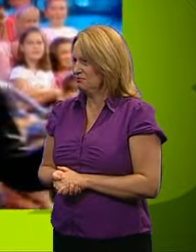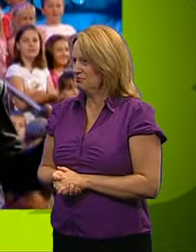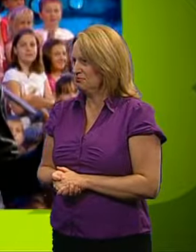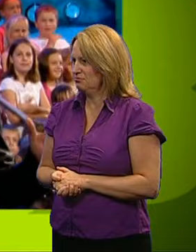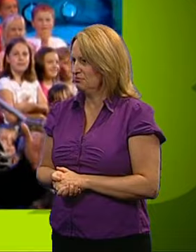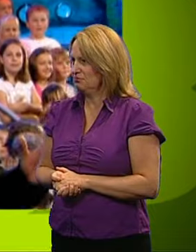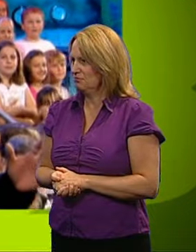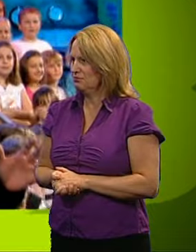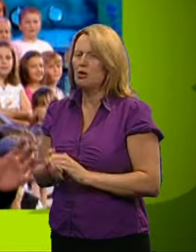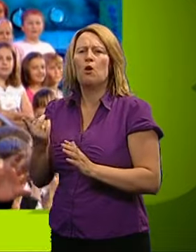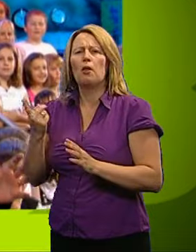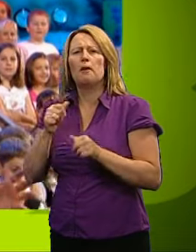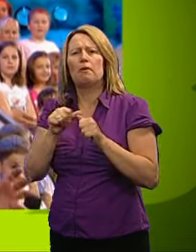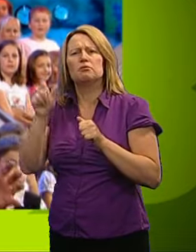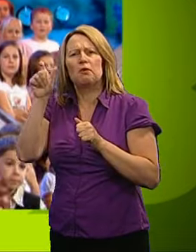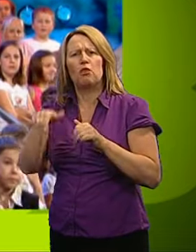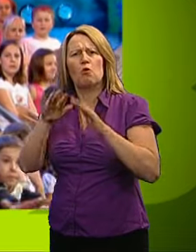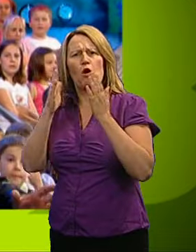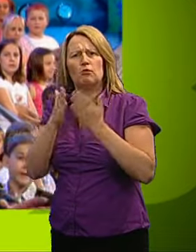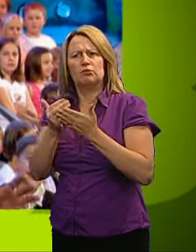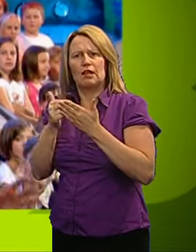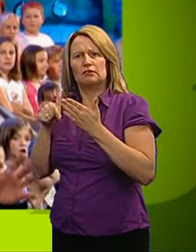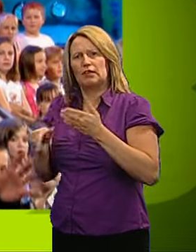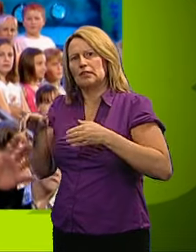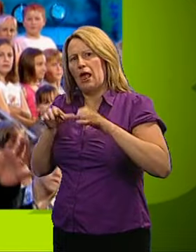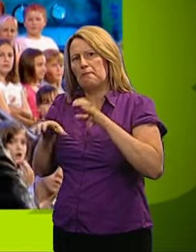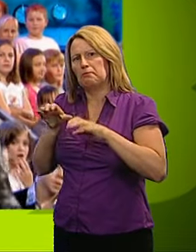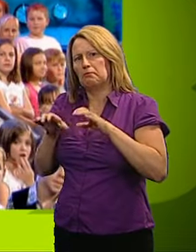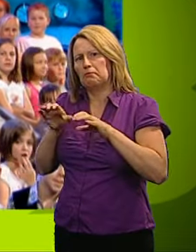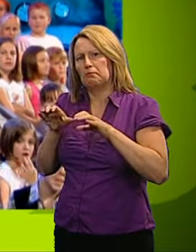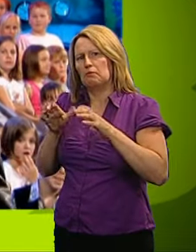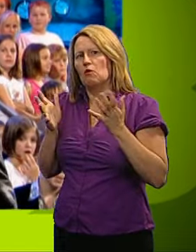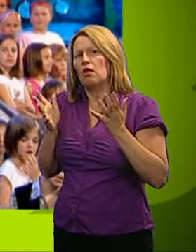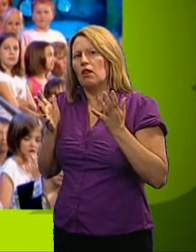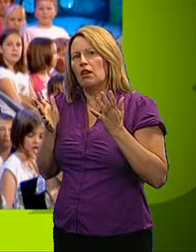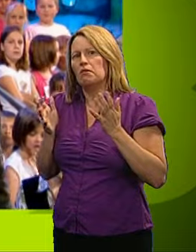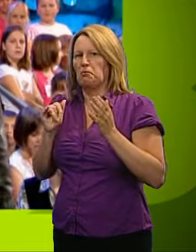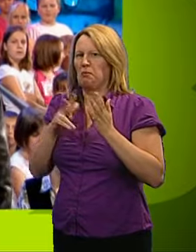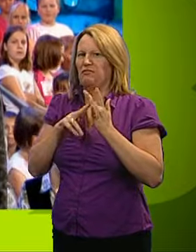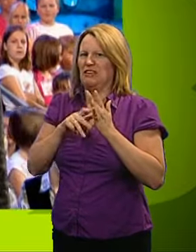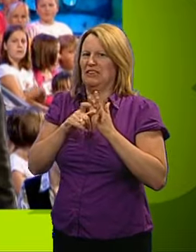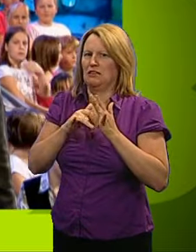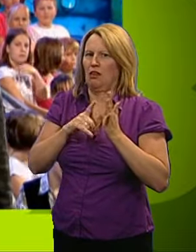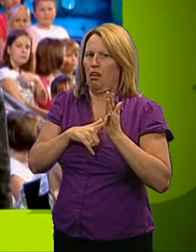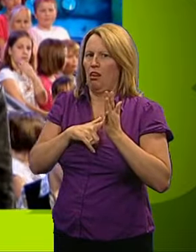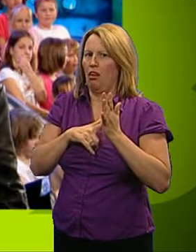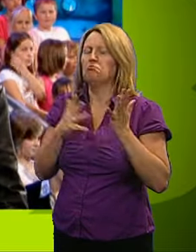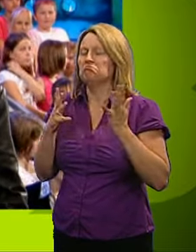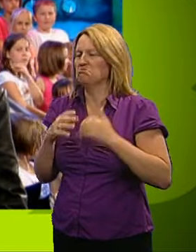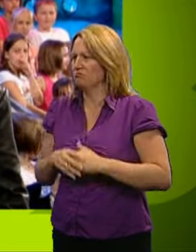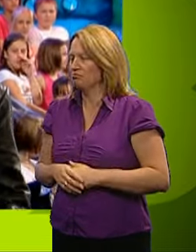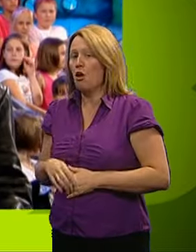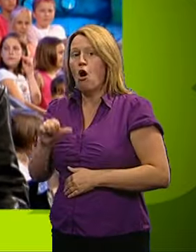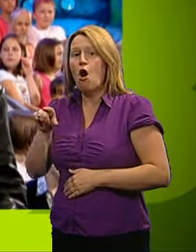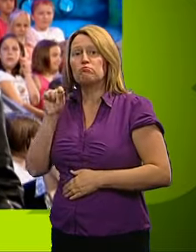So, who would be the best person in the world to protect this lab? Well, it would probably be Vin Diesel. But the next